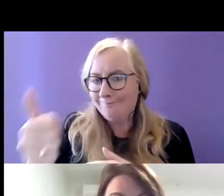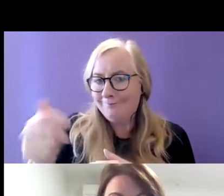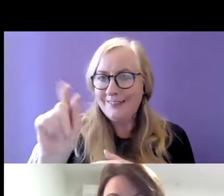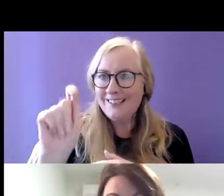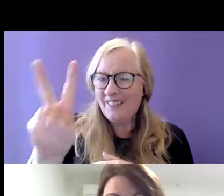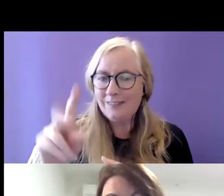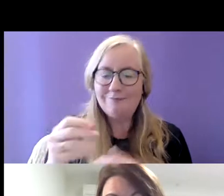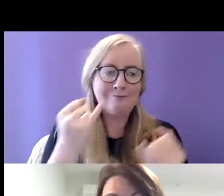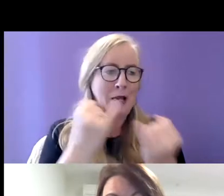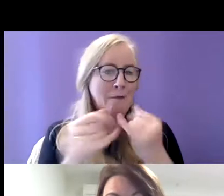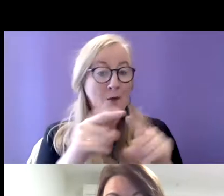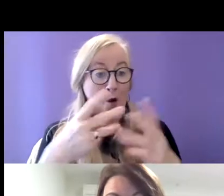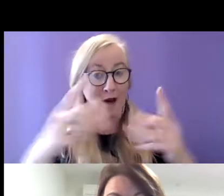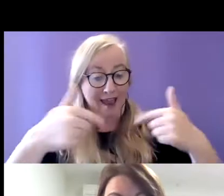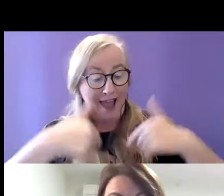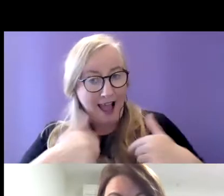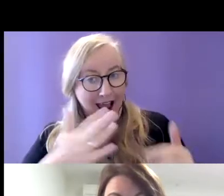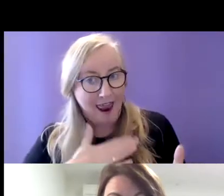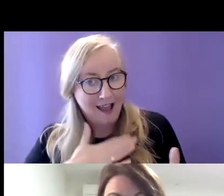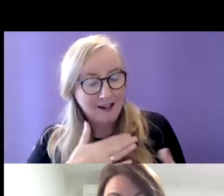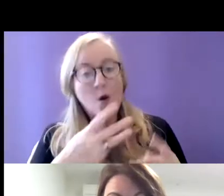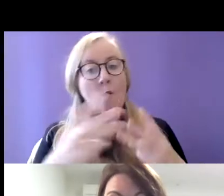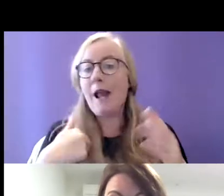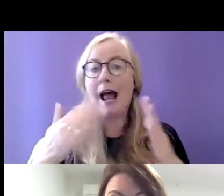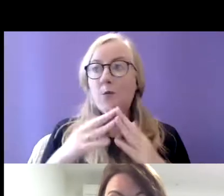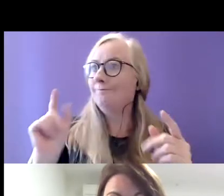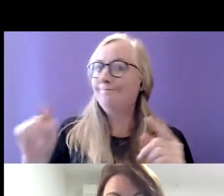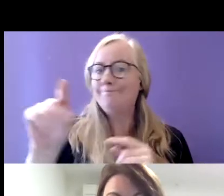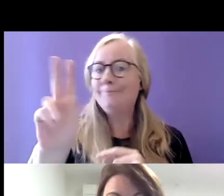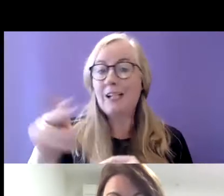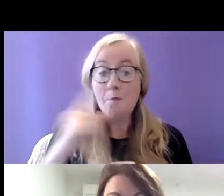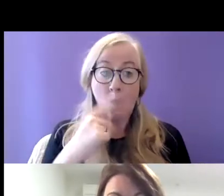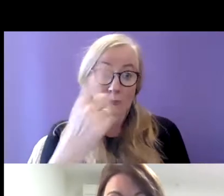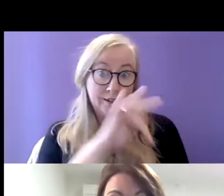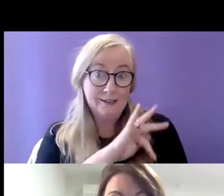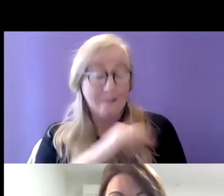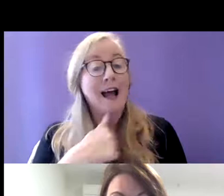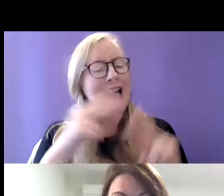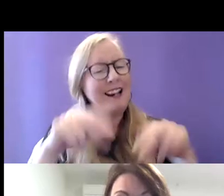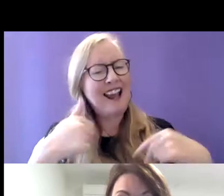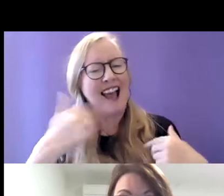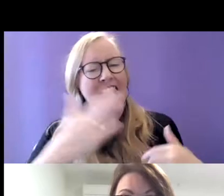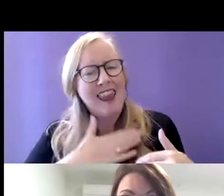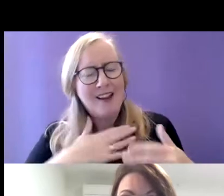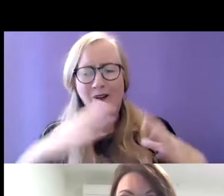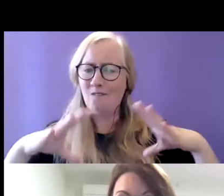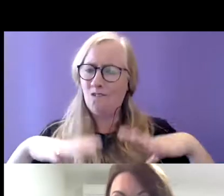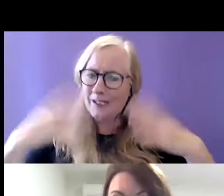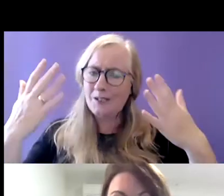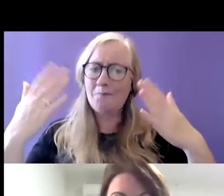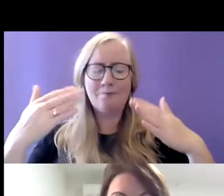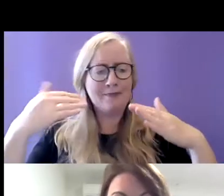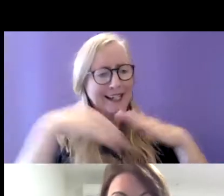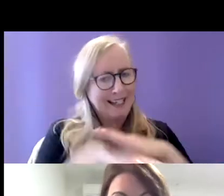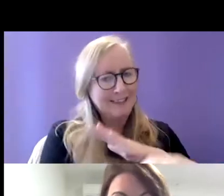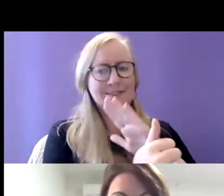play my music when I like when I was in the houses I couldn't do that but when I'm on my own I can and I like having the freedom to go in and out.